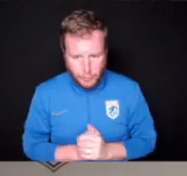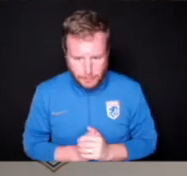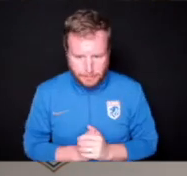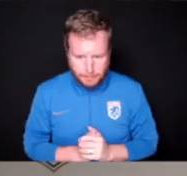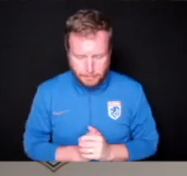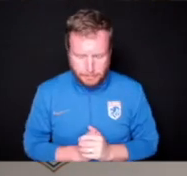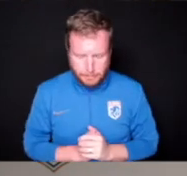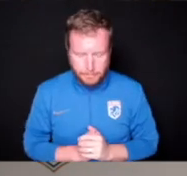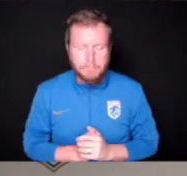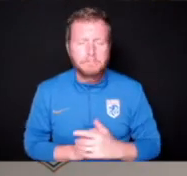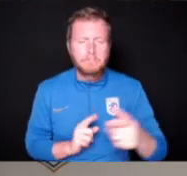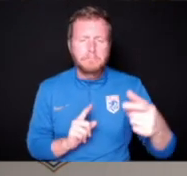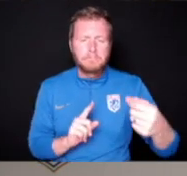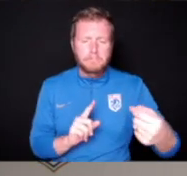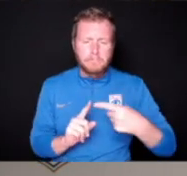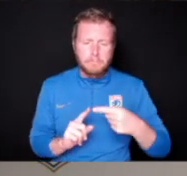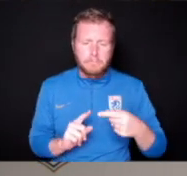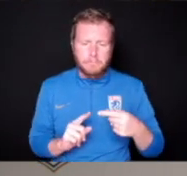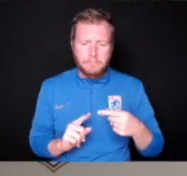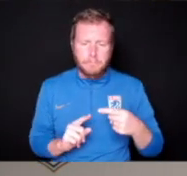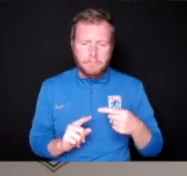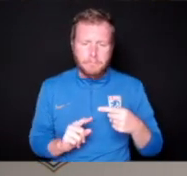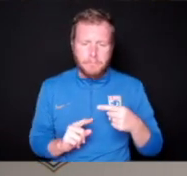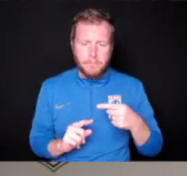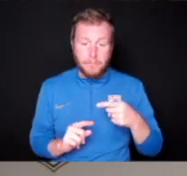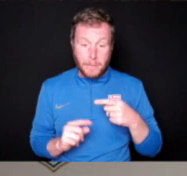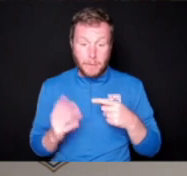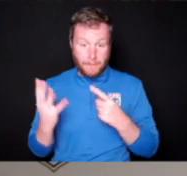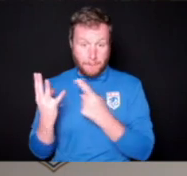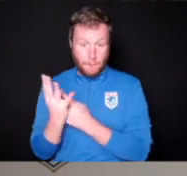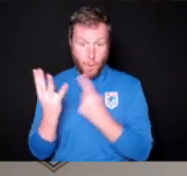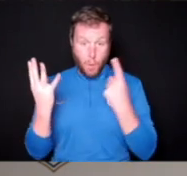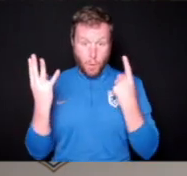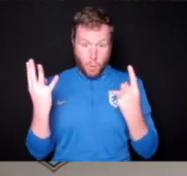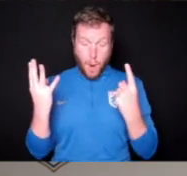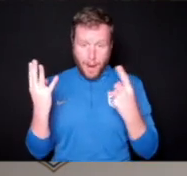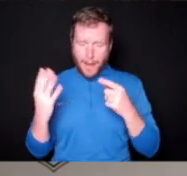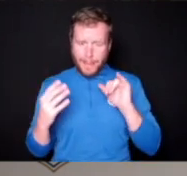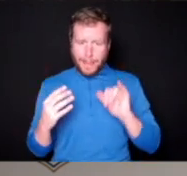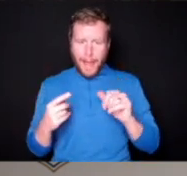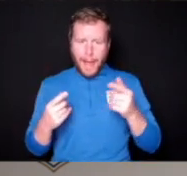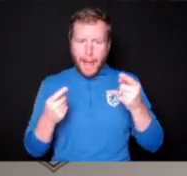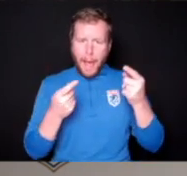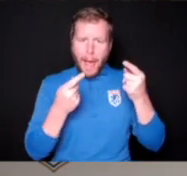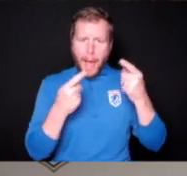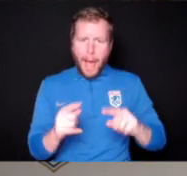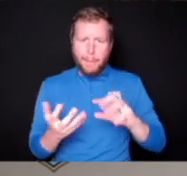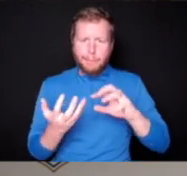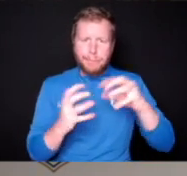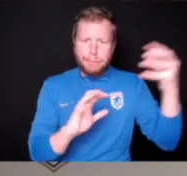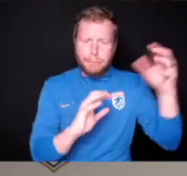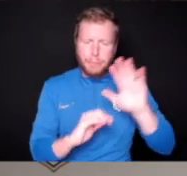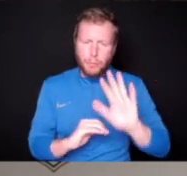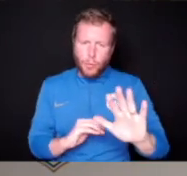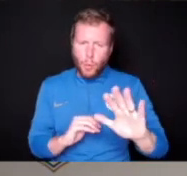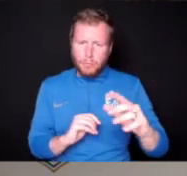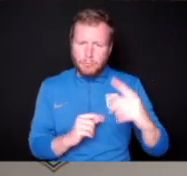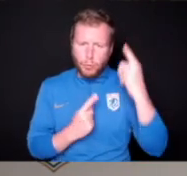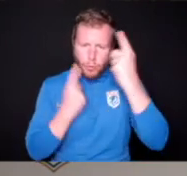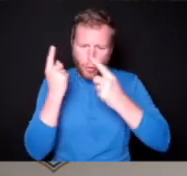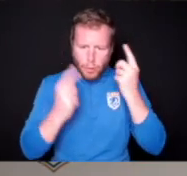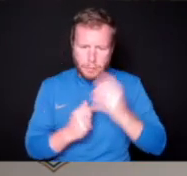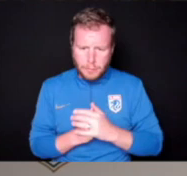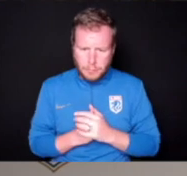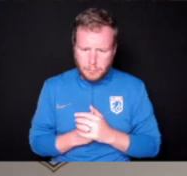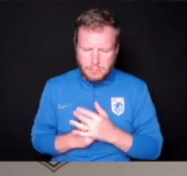the, you know, extracurricular activity happening at 4-1. What were your thoughts on that? What was that?